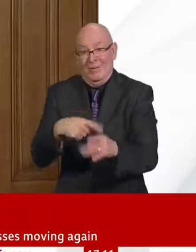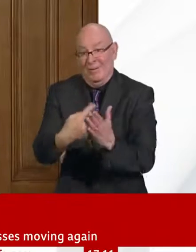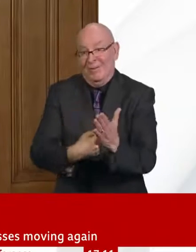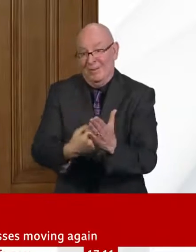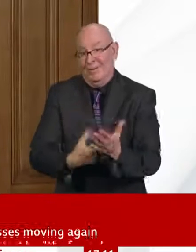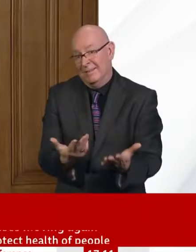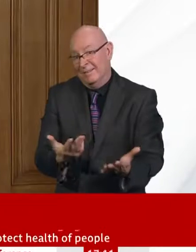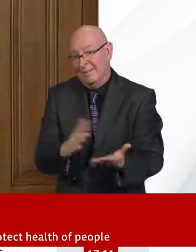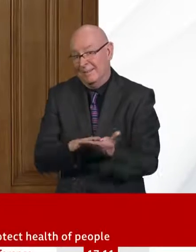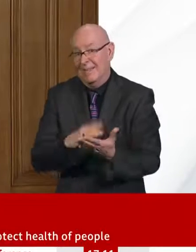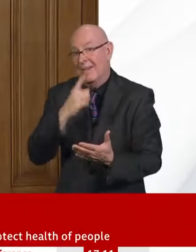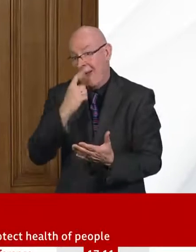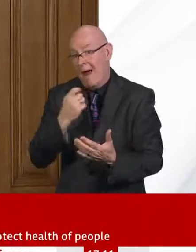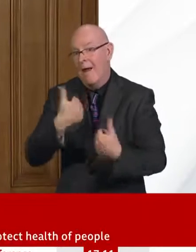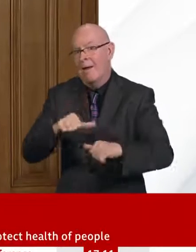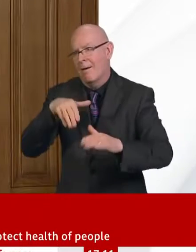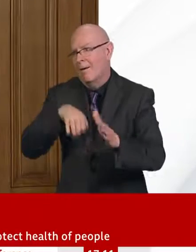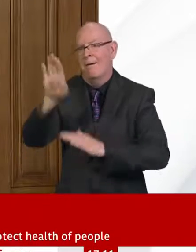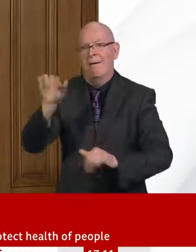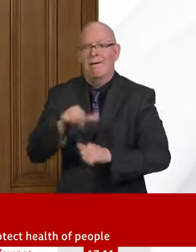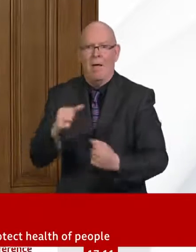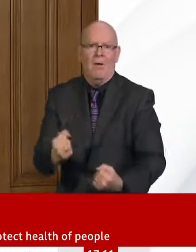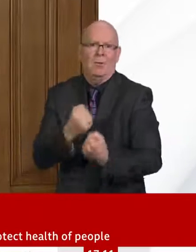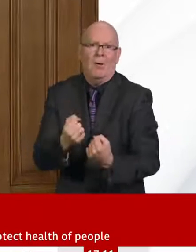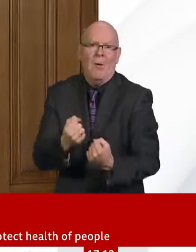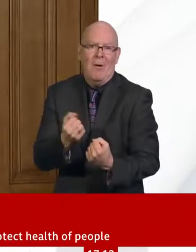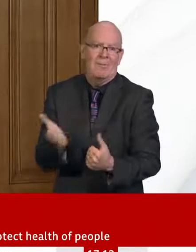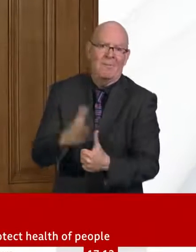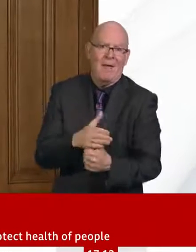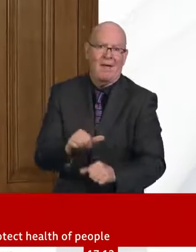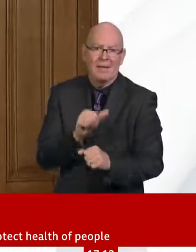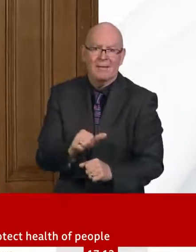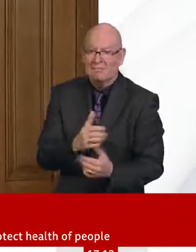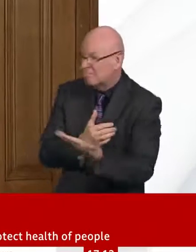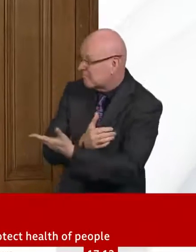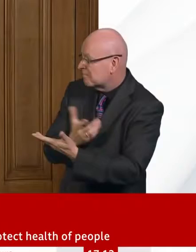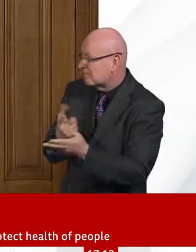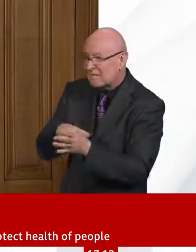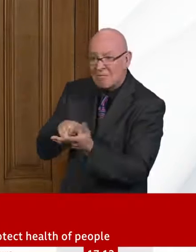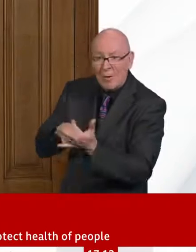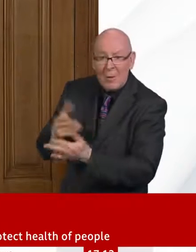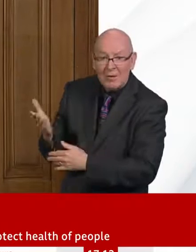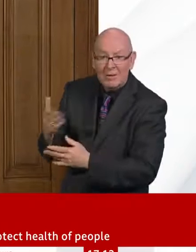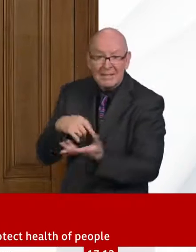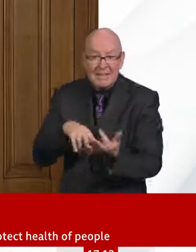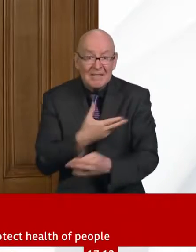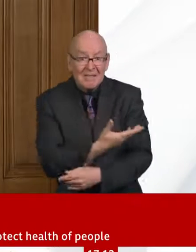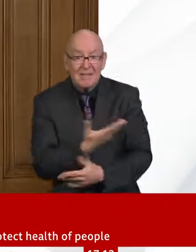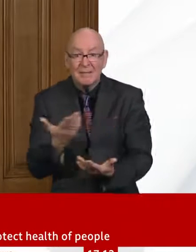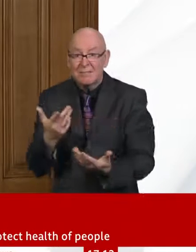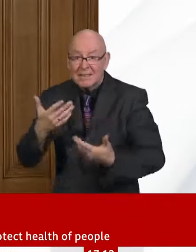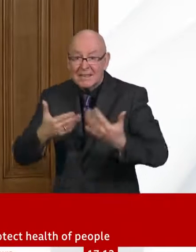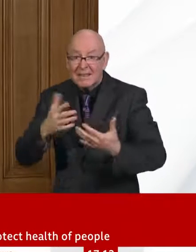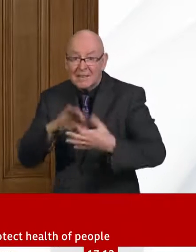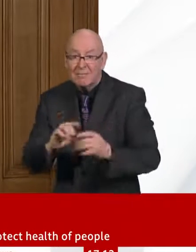National Statistics do actually collect total deaths. And we've had a download of that today. But Laura, we are working with ONS to